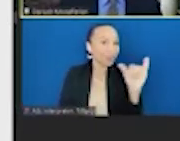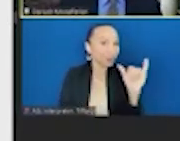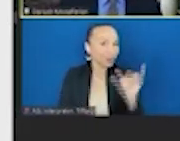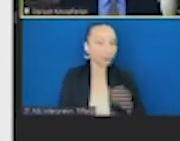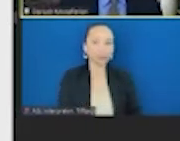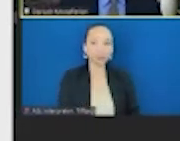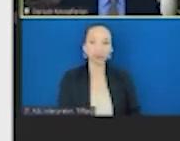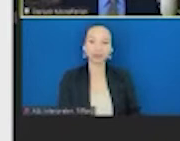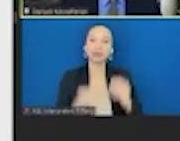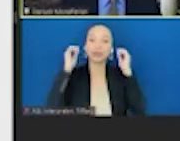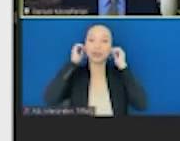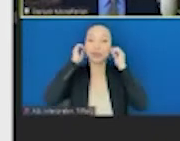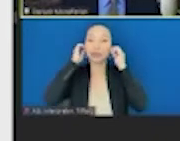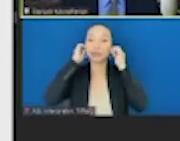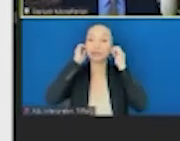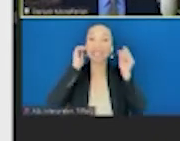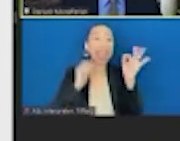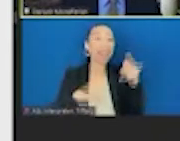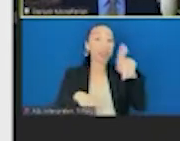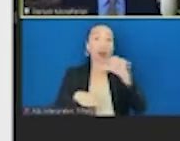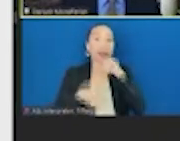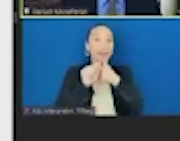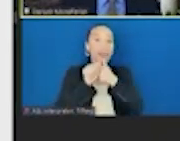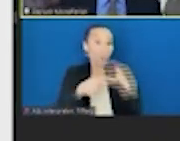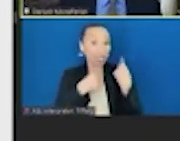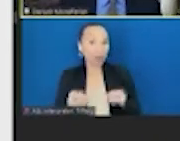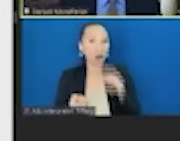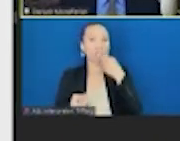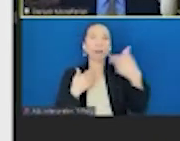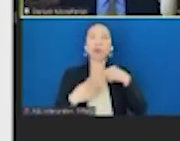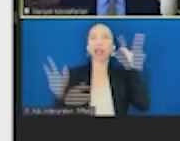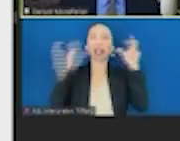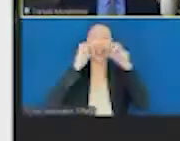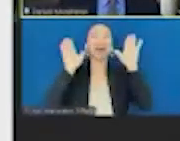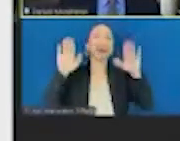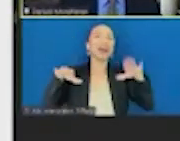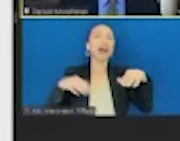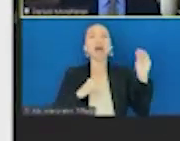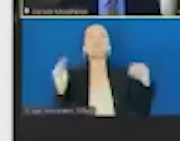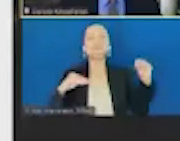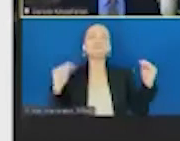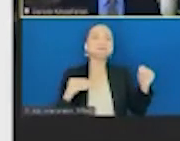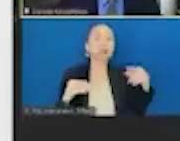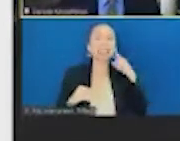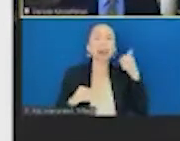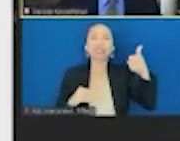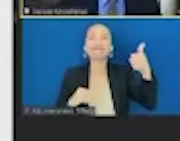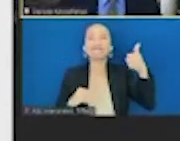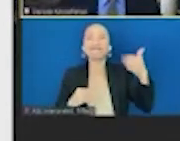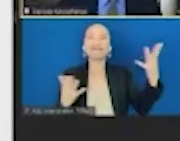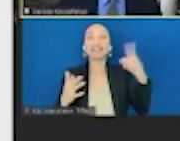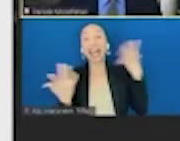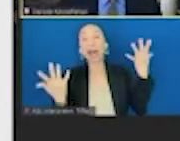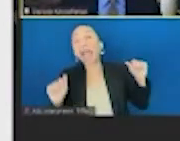haven't been following this, you might say, this sounds great, but this is just pie in the sky. This is too idealistic. This is never going to happen.